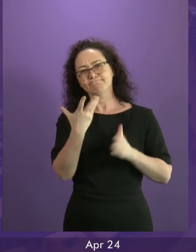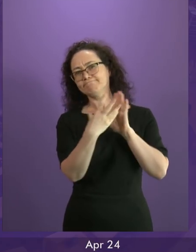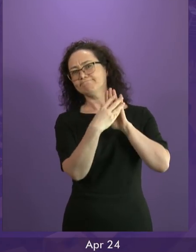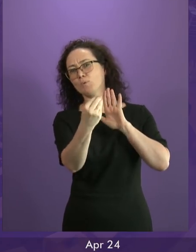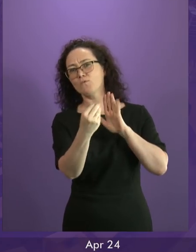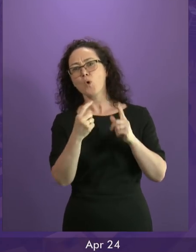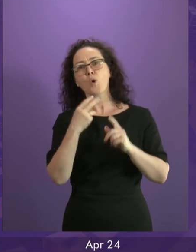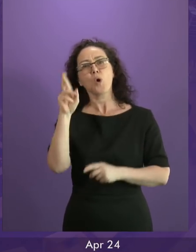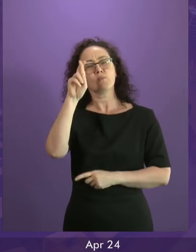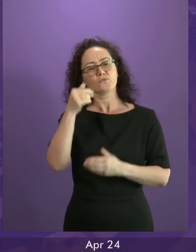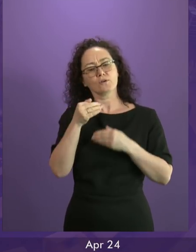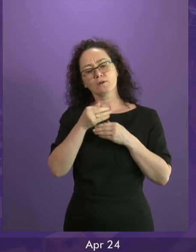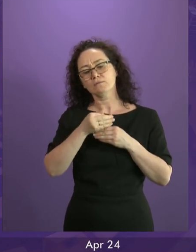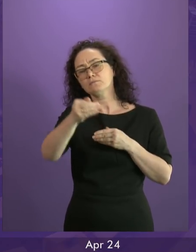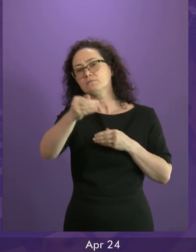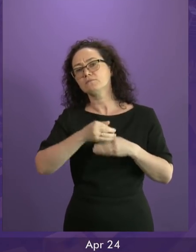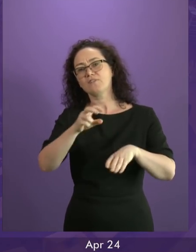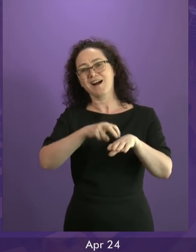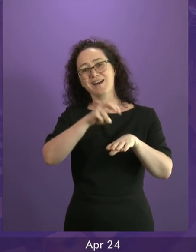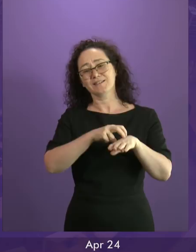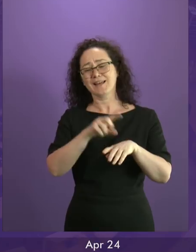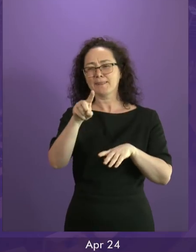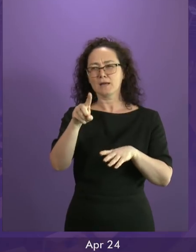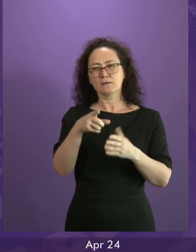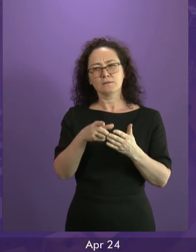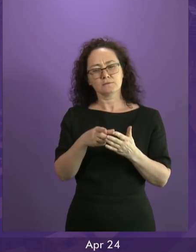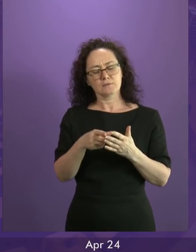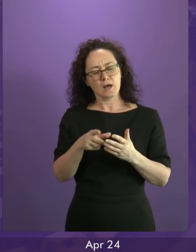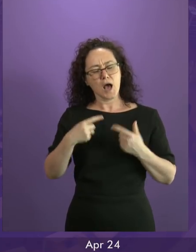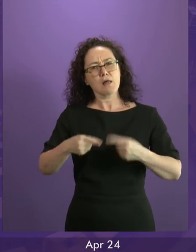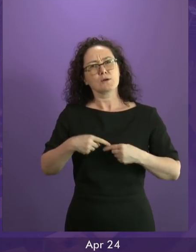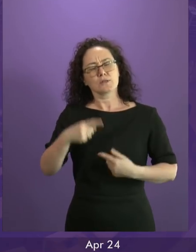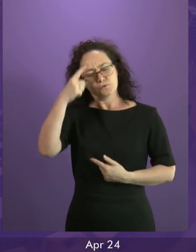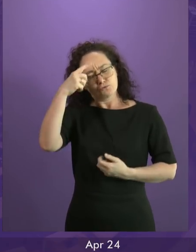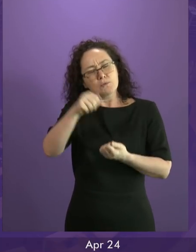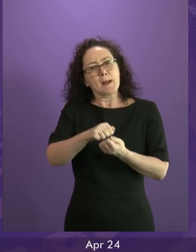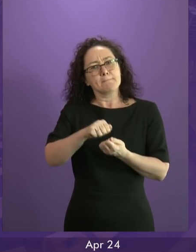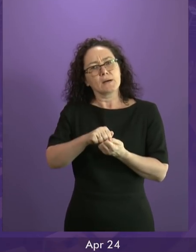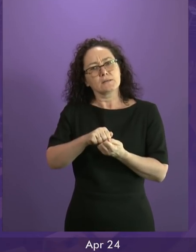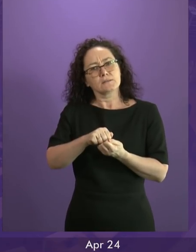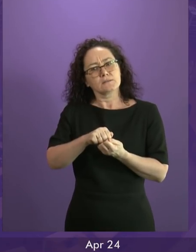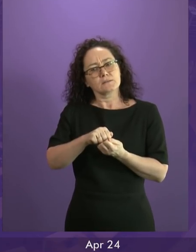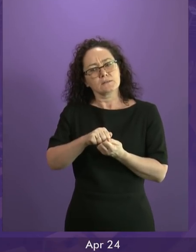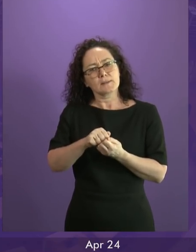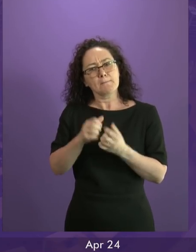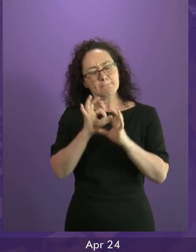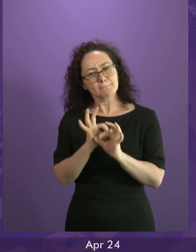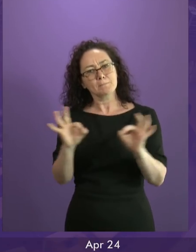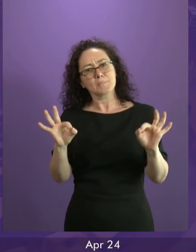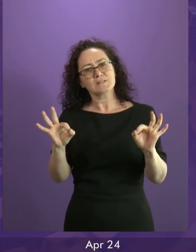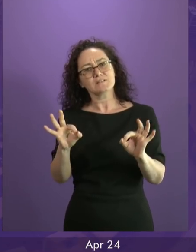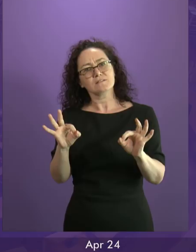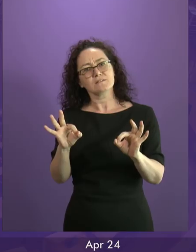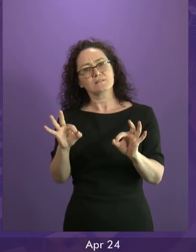Her death is a harsh reminder of the fragility of peace in Northern Ireland and of how important it is that that peace is nurtured and